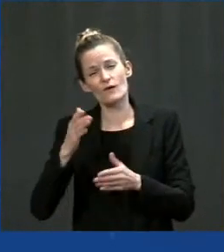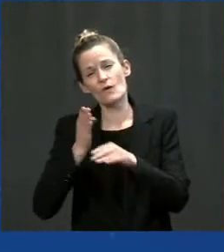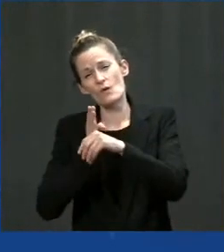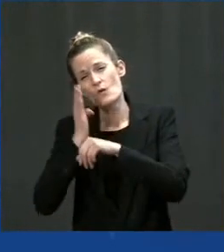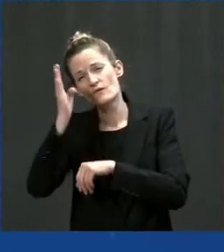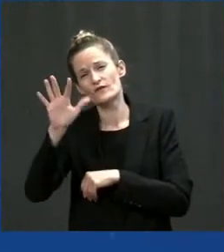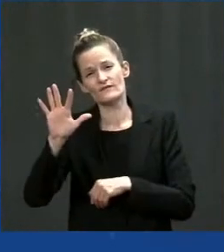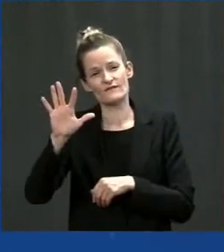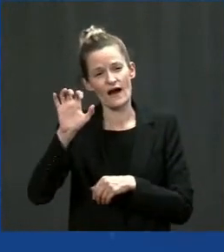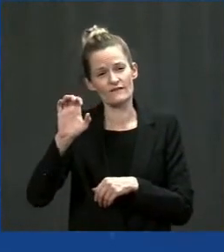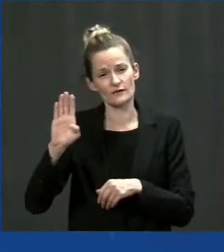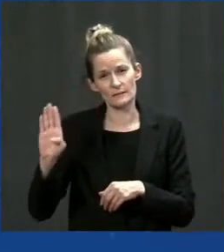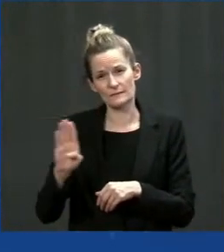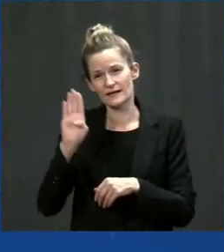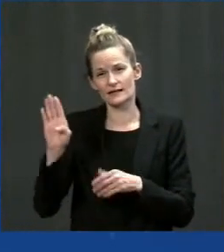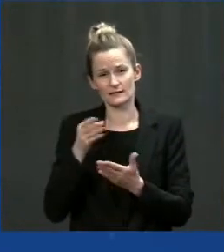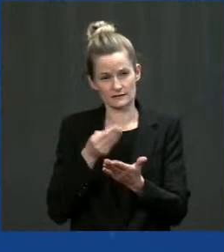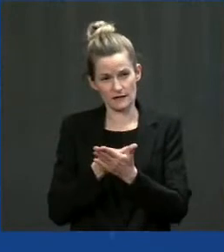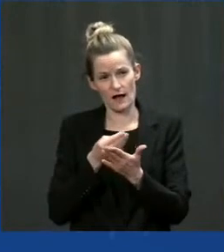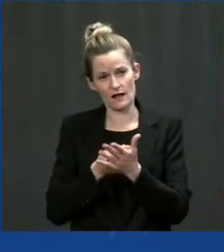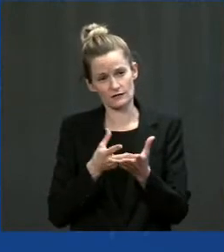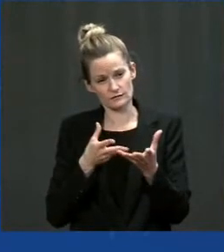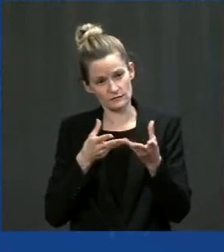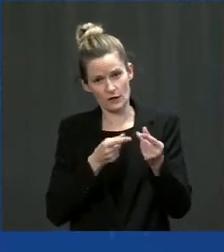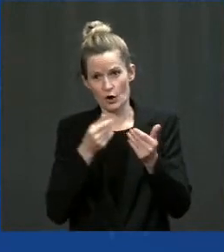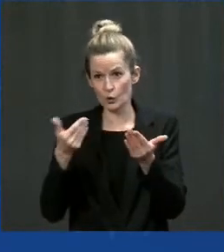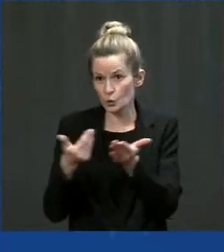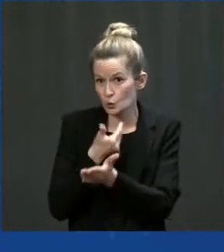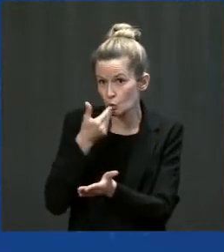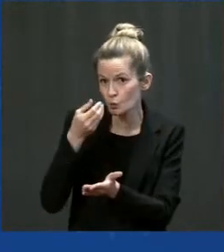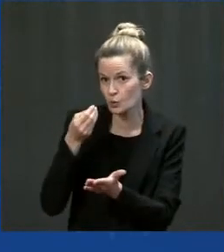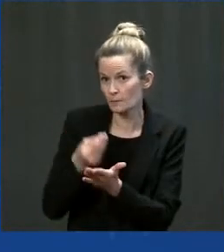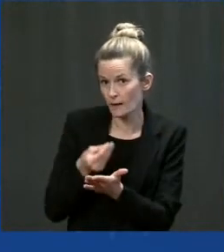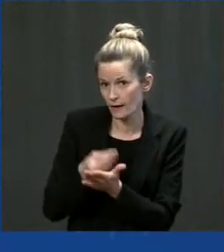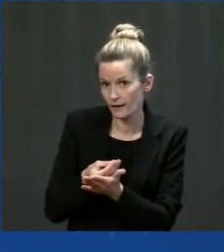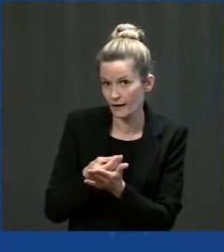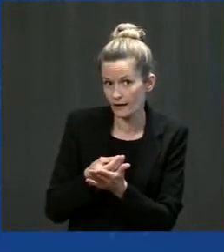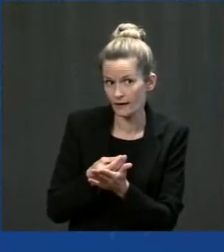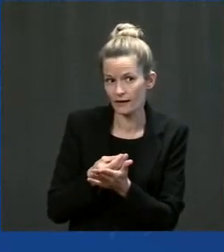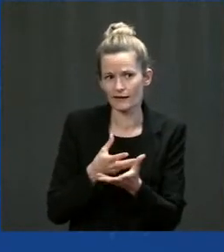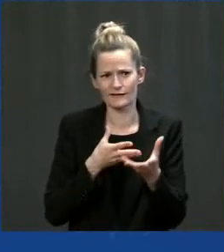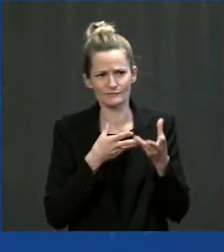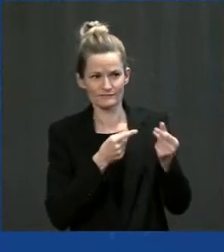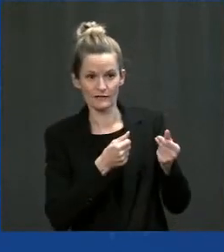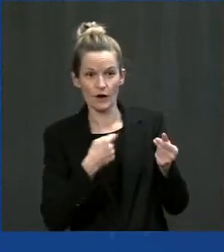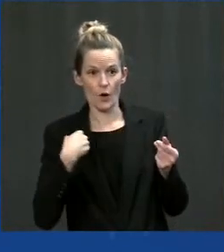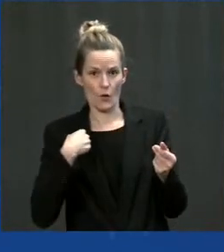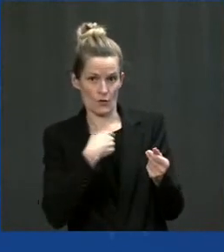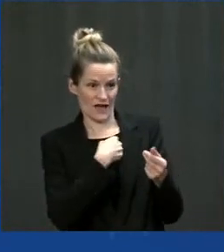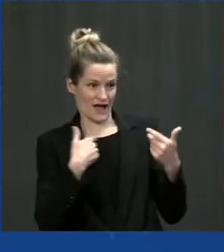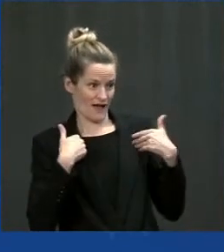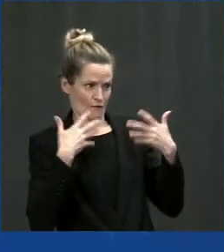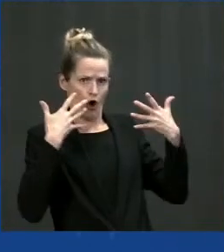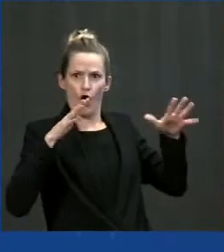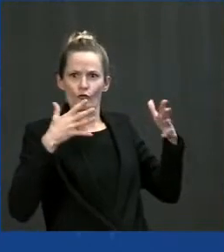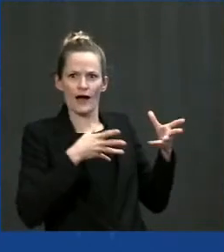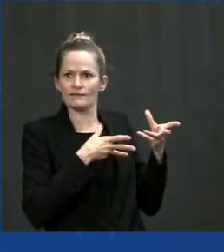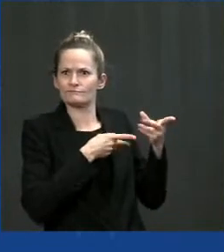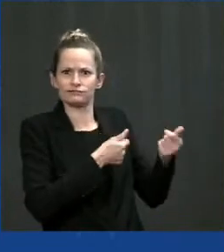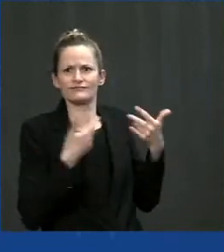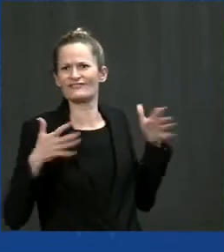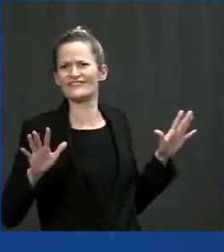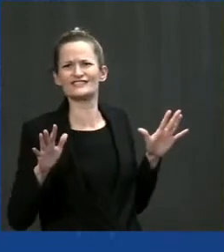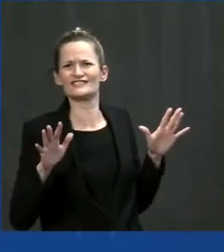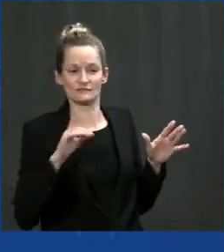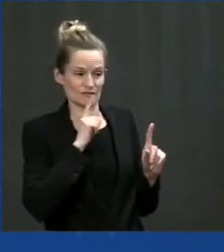over those eight years. And it's paid for. It's paid for. So thanks for what you're doing. And you know, I always joke